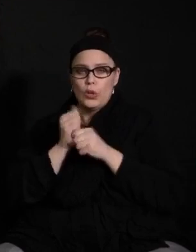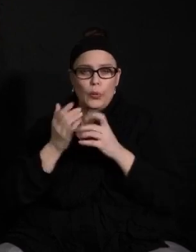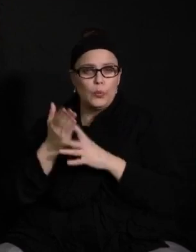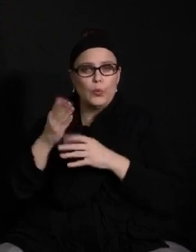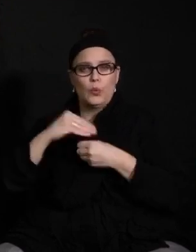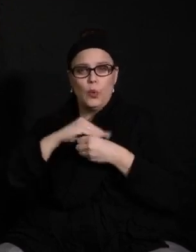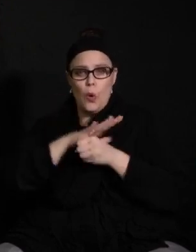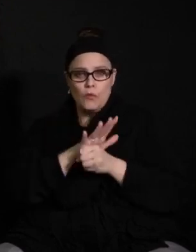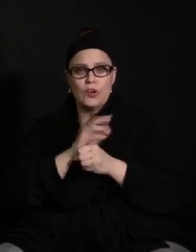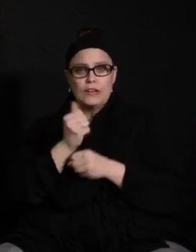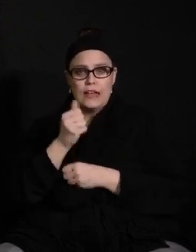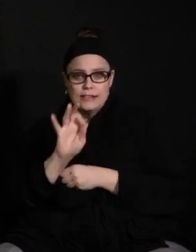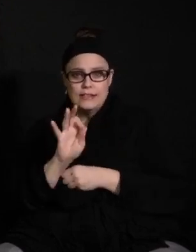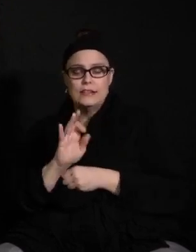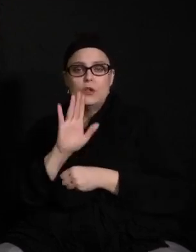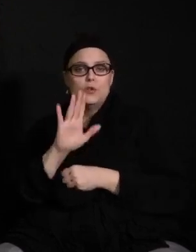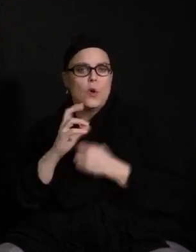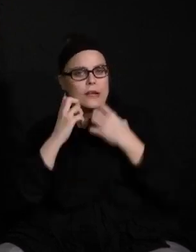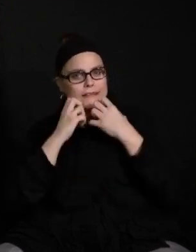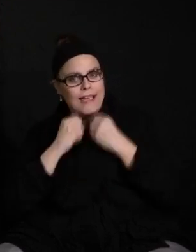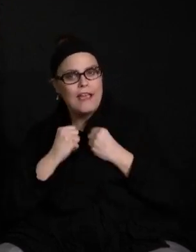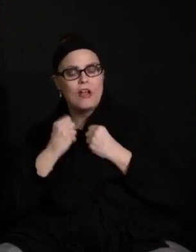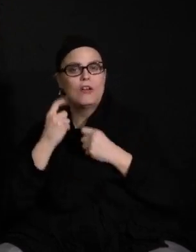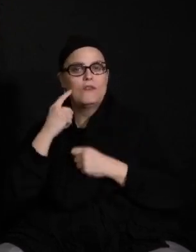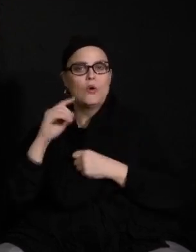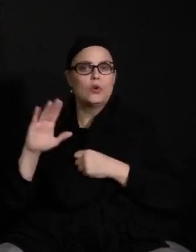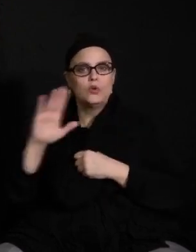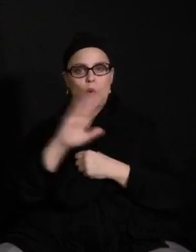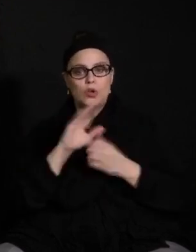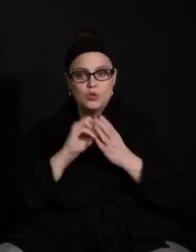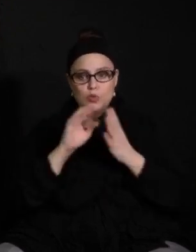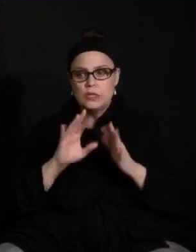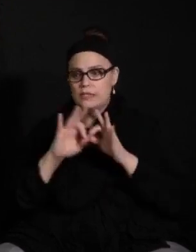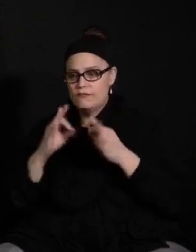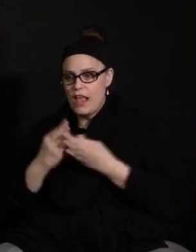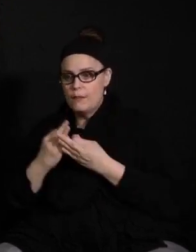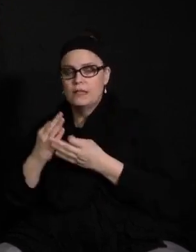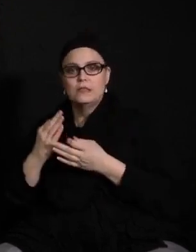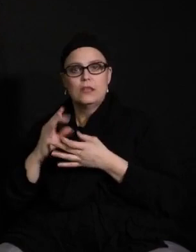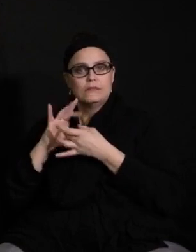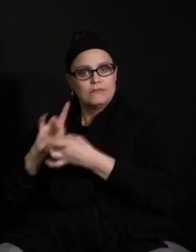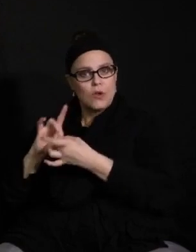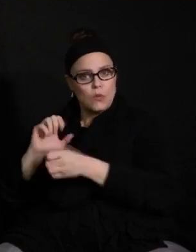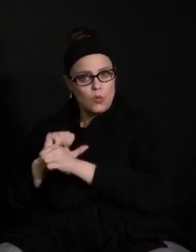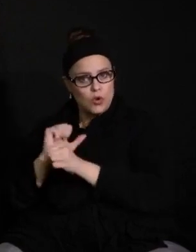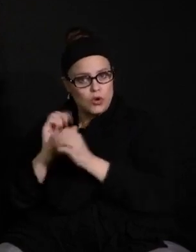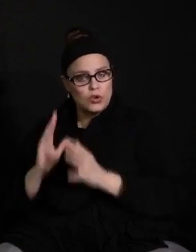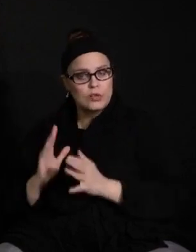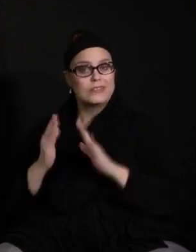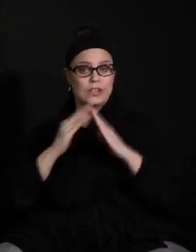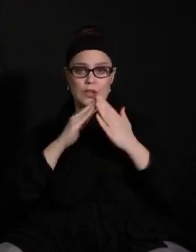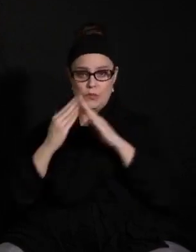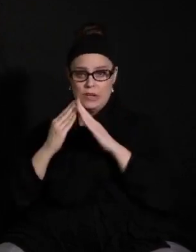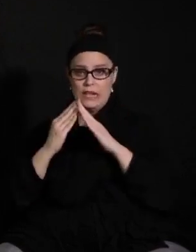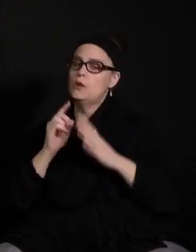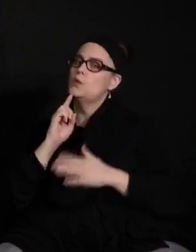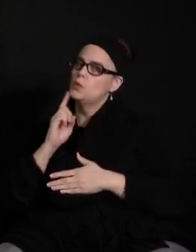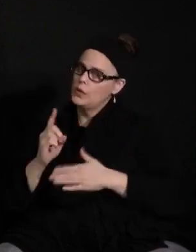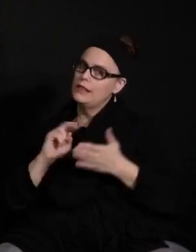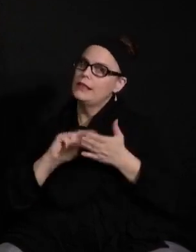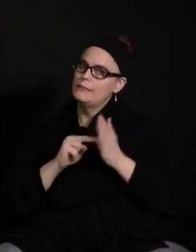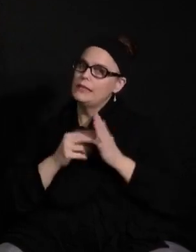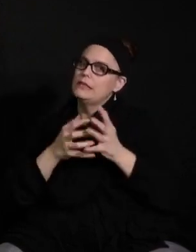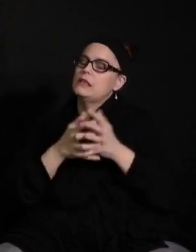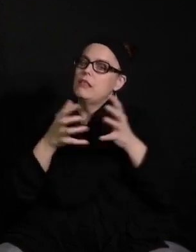and the care that you've expressed to your colleagues, to your students, to your families, to your communities. It really means a lot and it